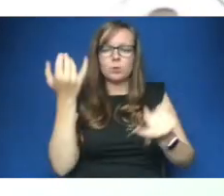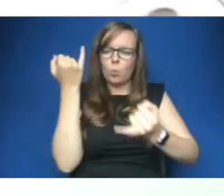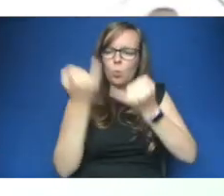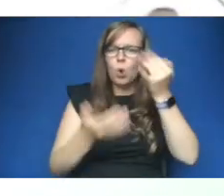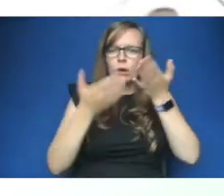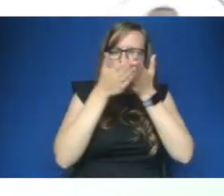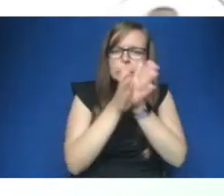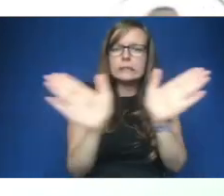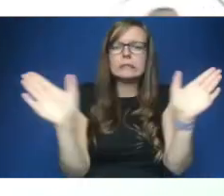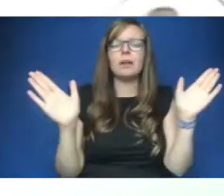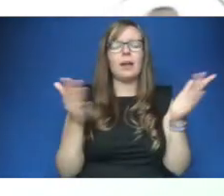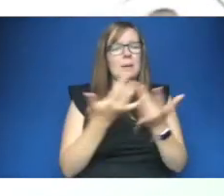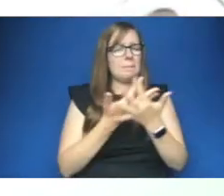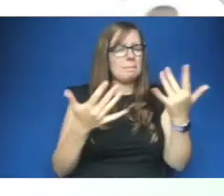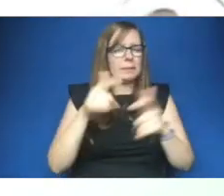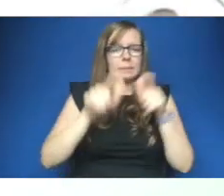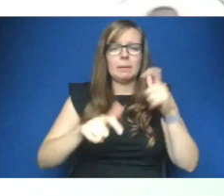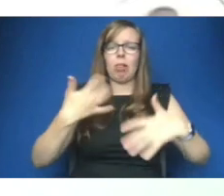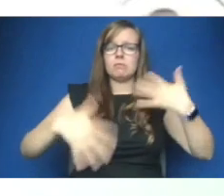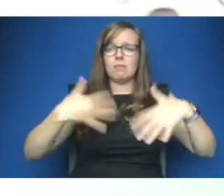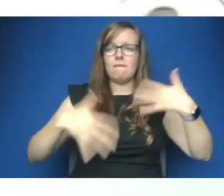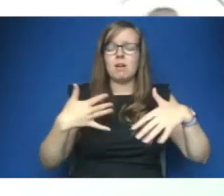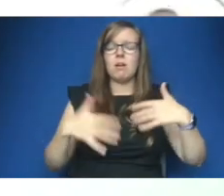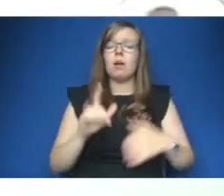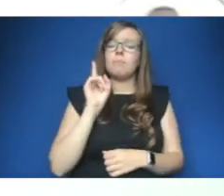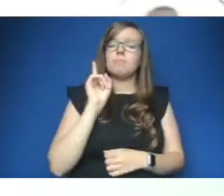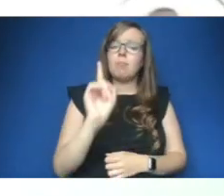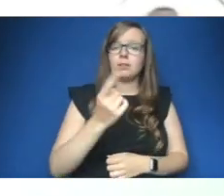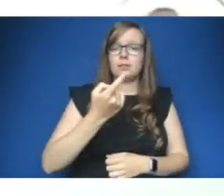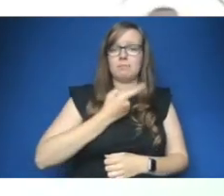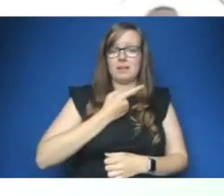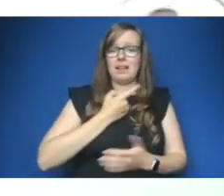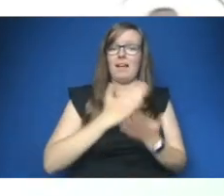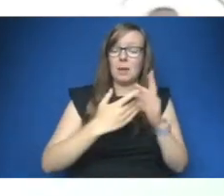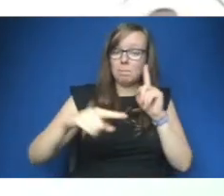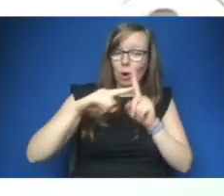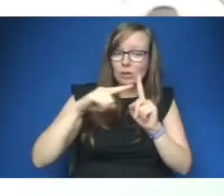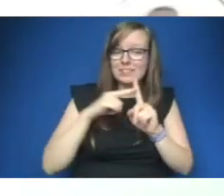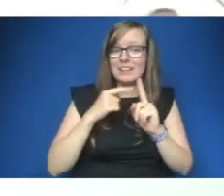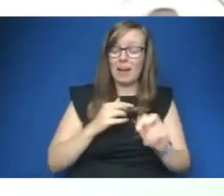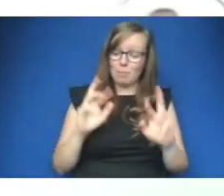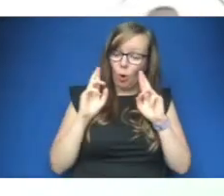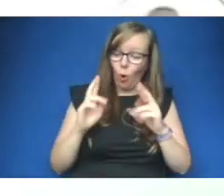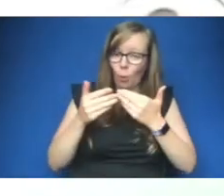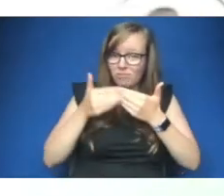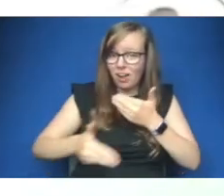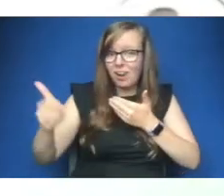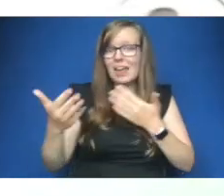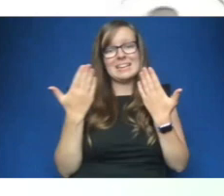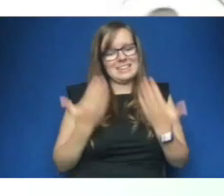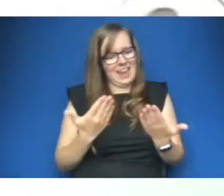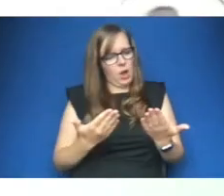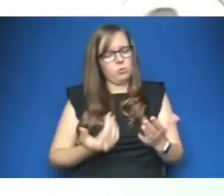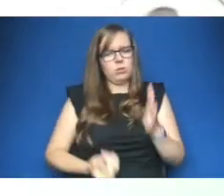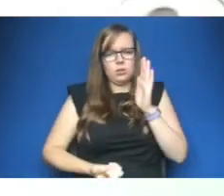people are suffering however i am positive and hopeful going forward now that we do have a chance to address some of these